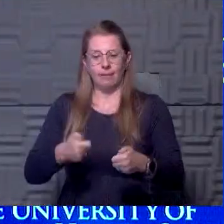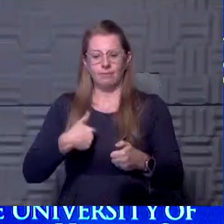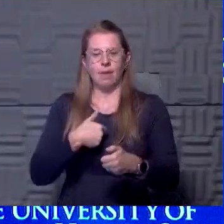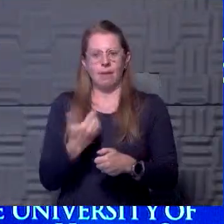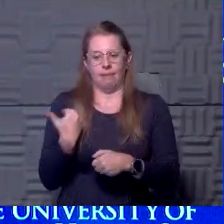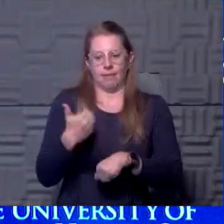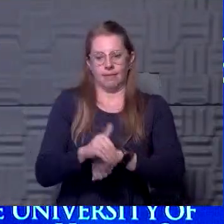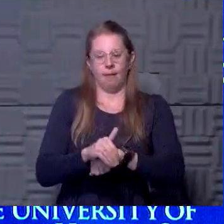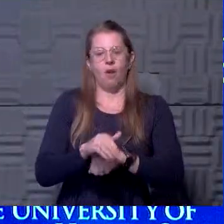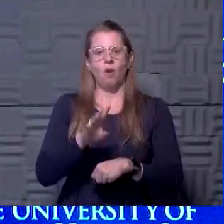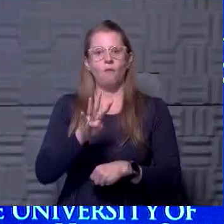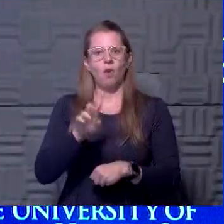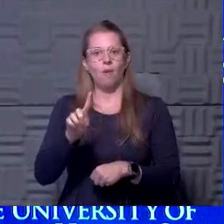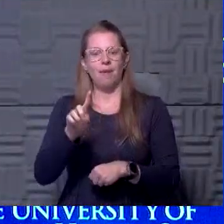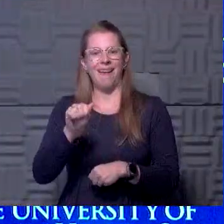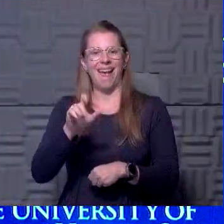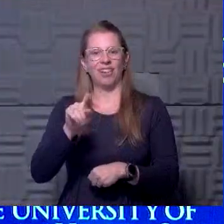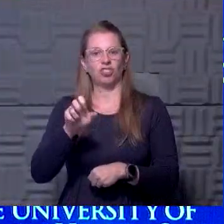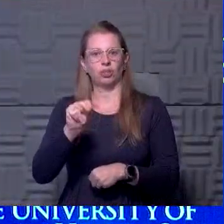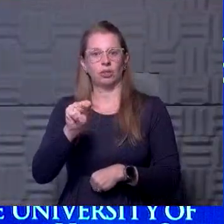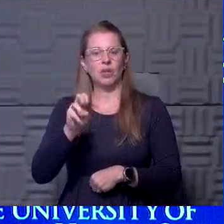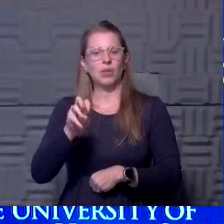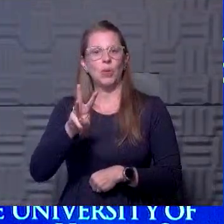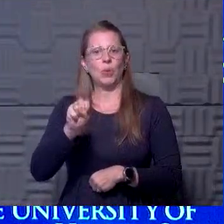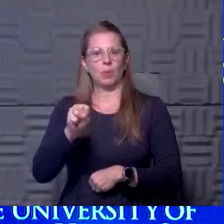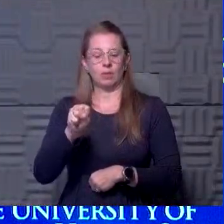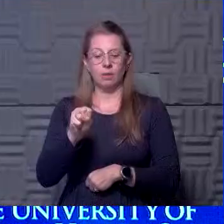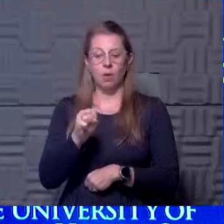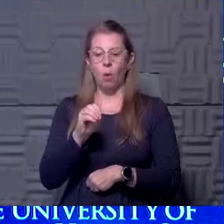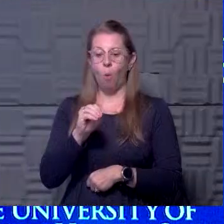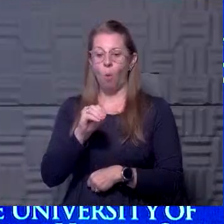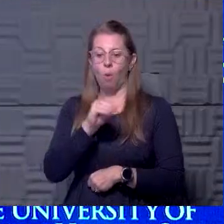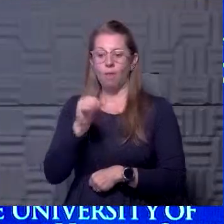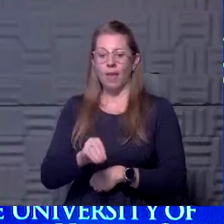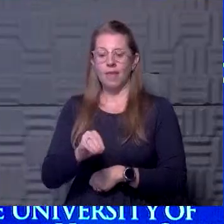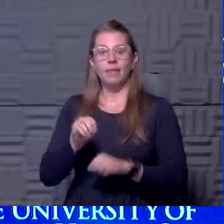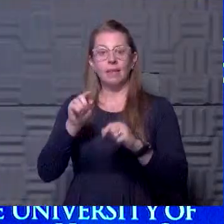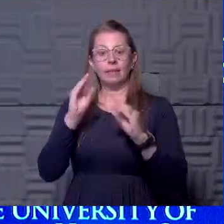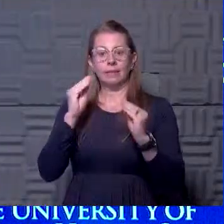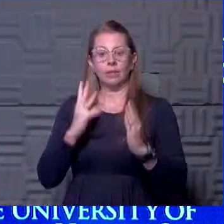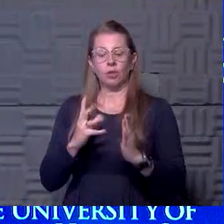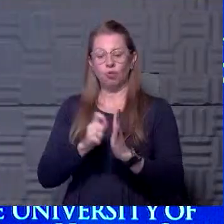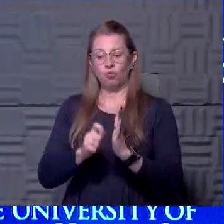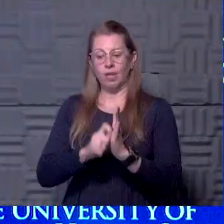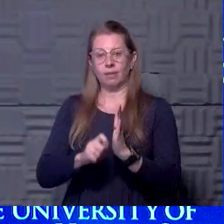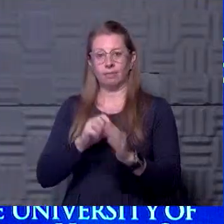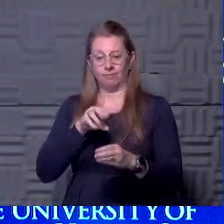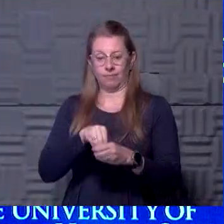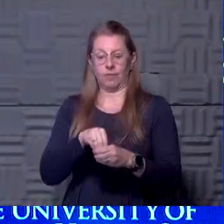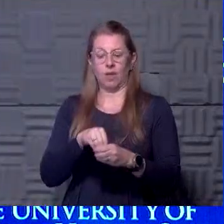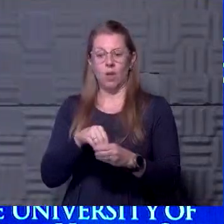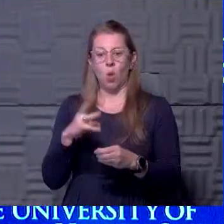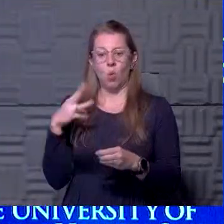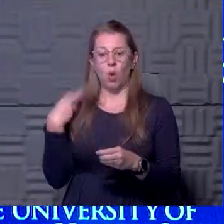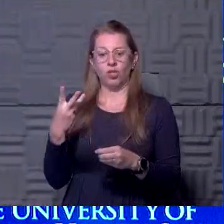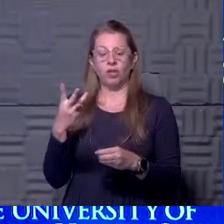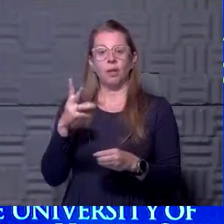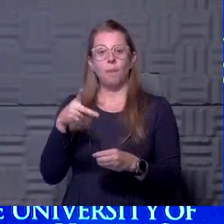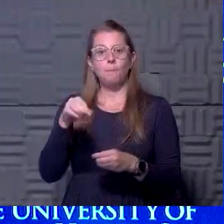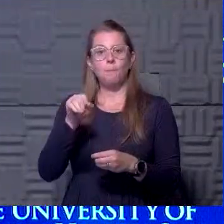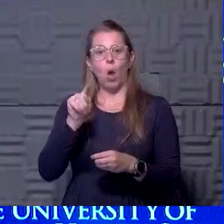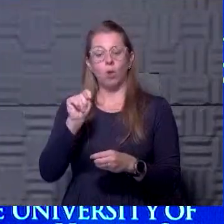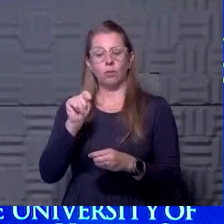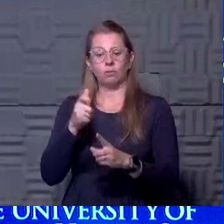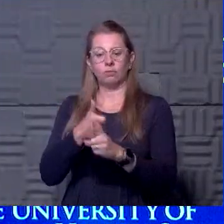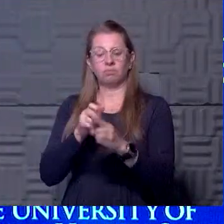with, uh, 41 Action News. And there is an Olathe teacher who was written up in the Washington Post for creating a